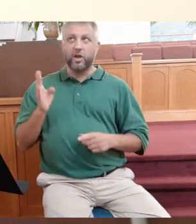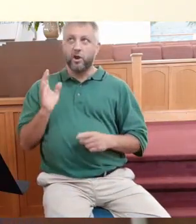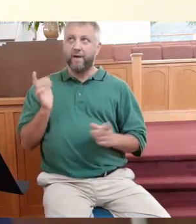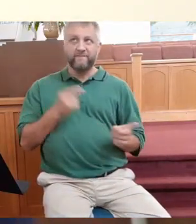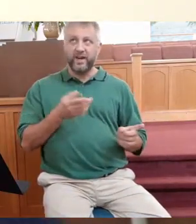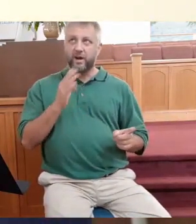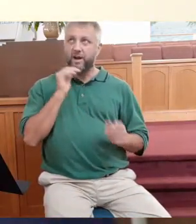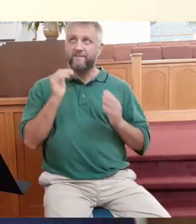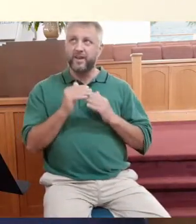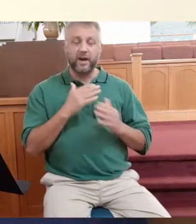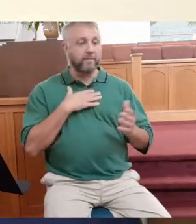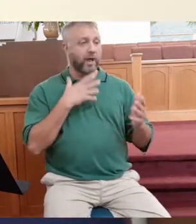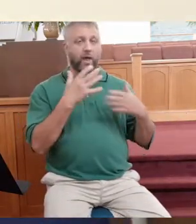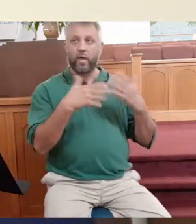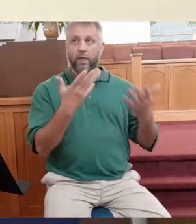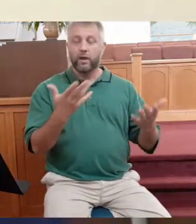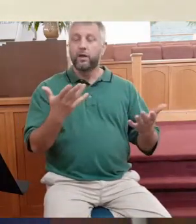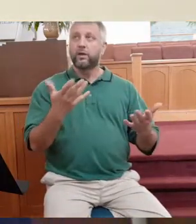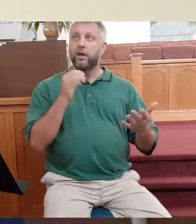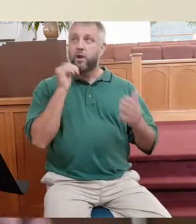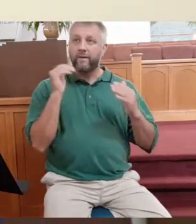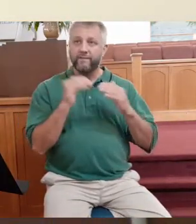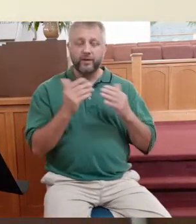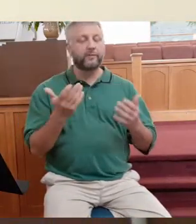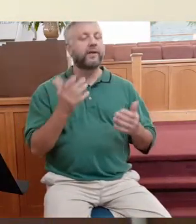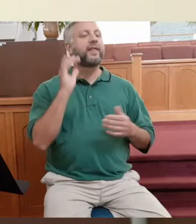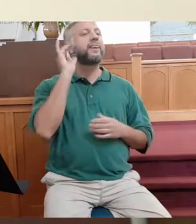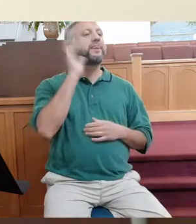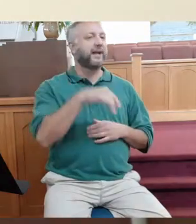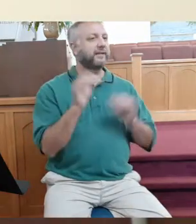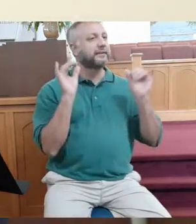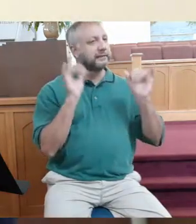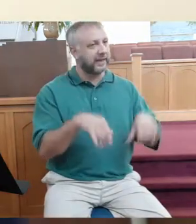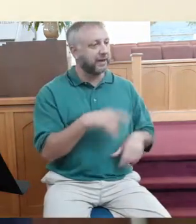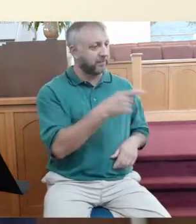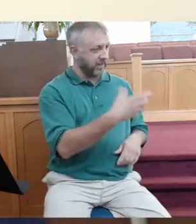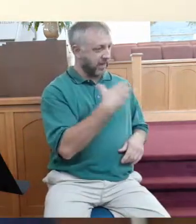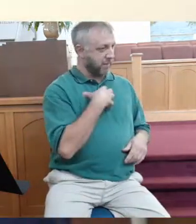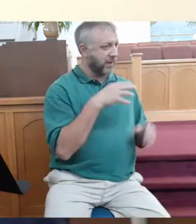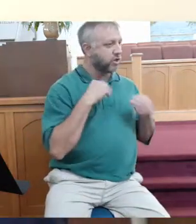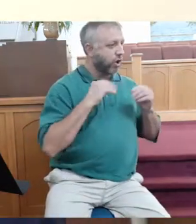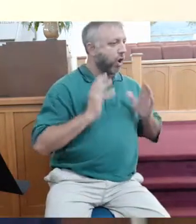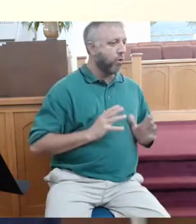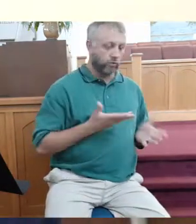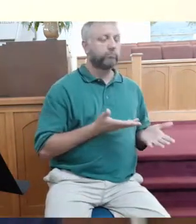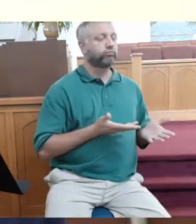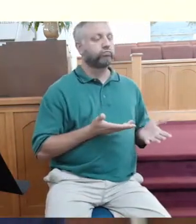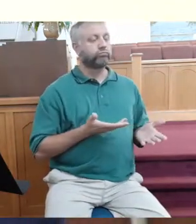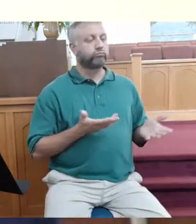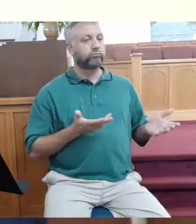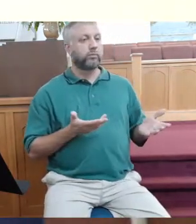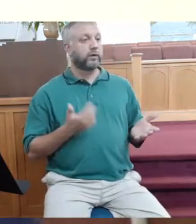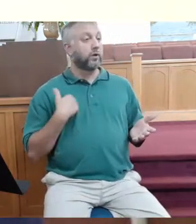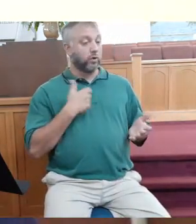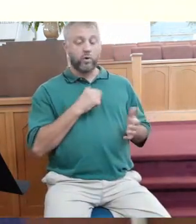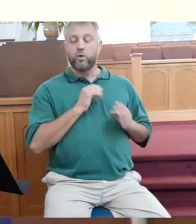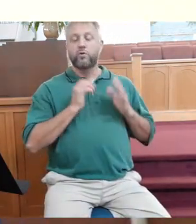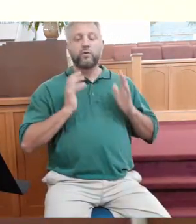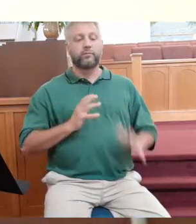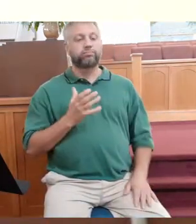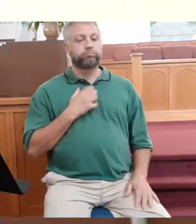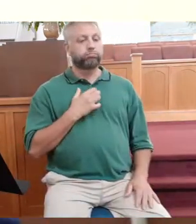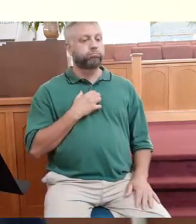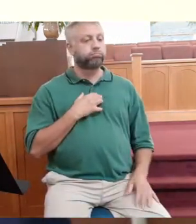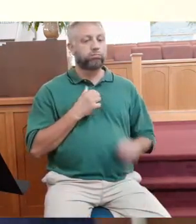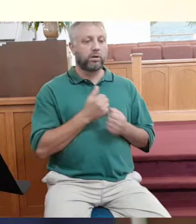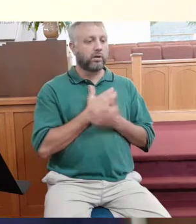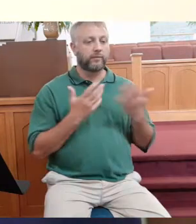entitlement issues, but we have complaining issues, as I've mentioned. We see here that they complained against the landowner. We Christians tend to